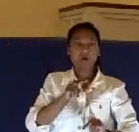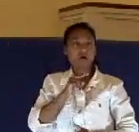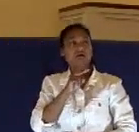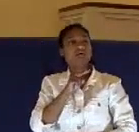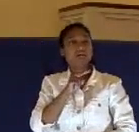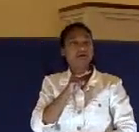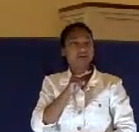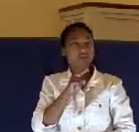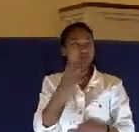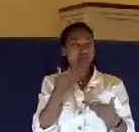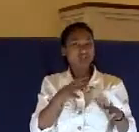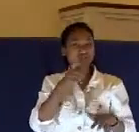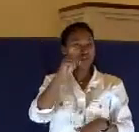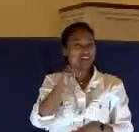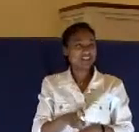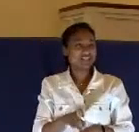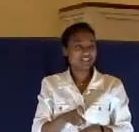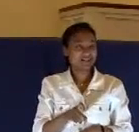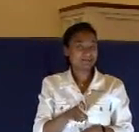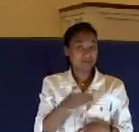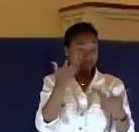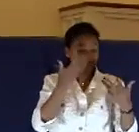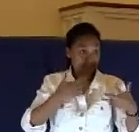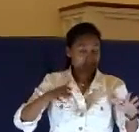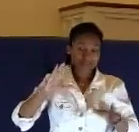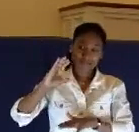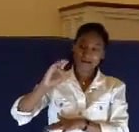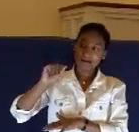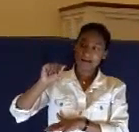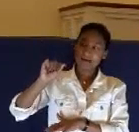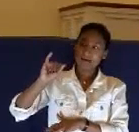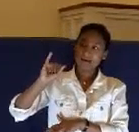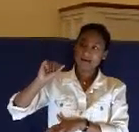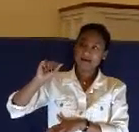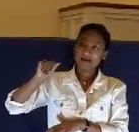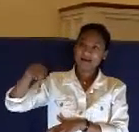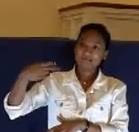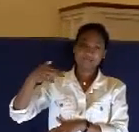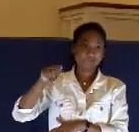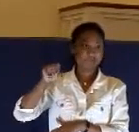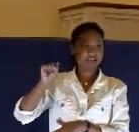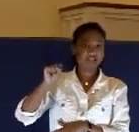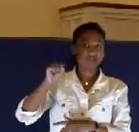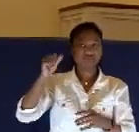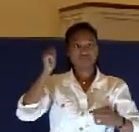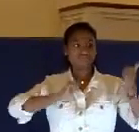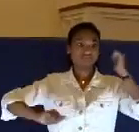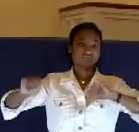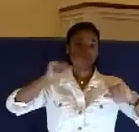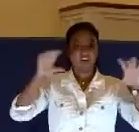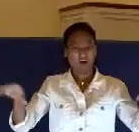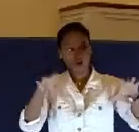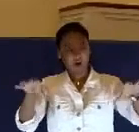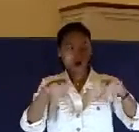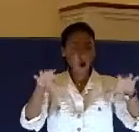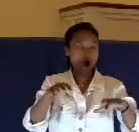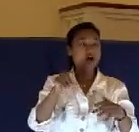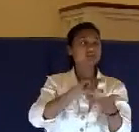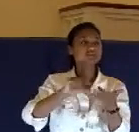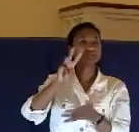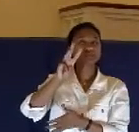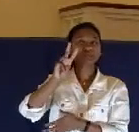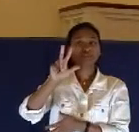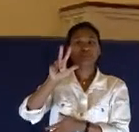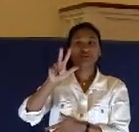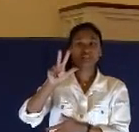And Caiaphas, right after this, he puts on a really big show. Because look down at verse 63. then the